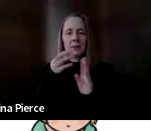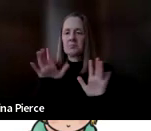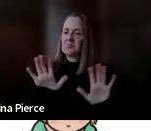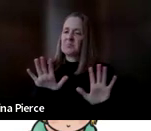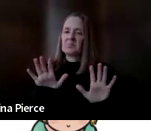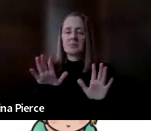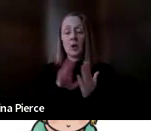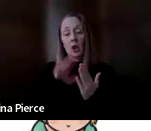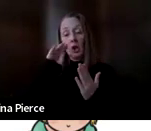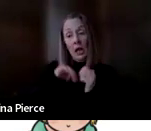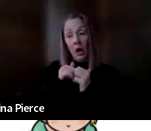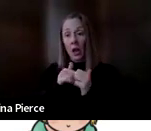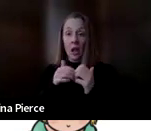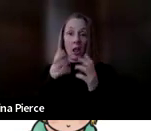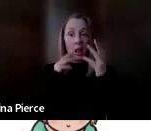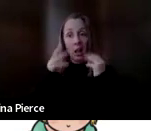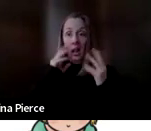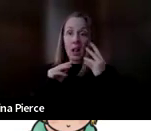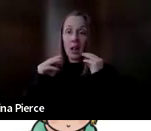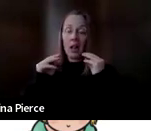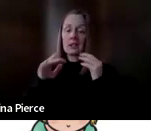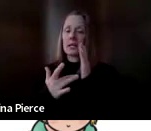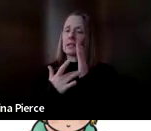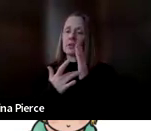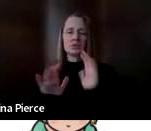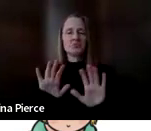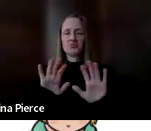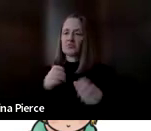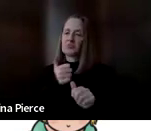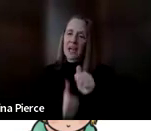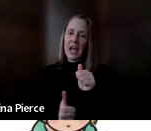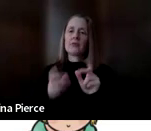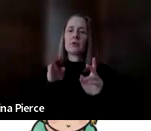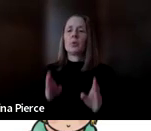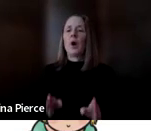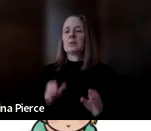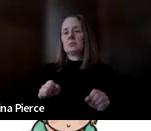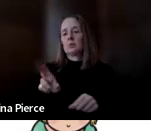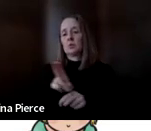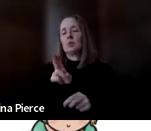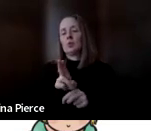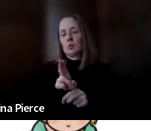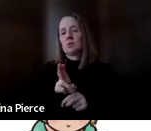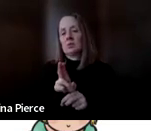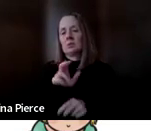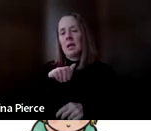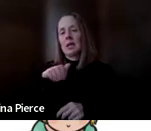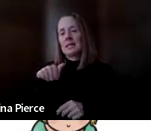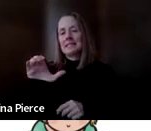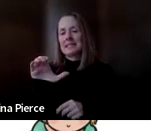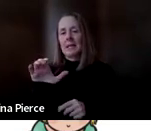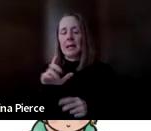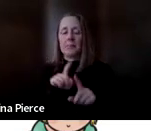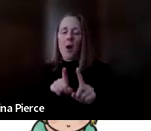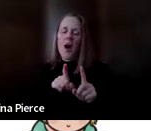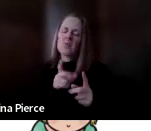technology, for example. Everybody can use AAC. Part of figuring out what AAC is best for each individual is